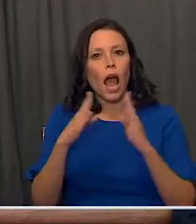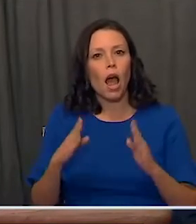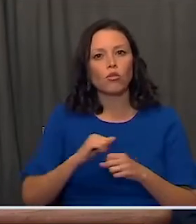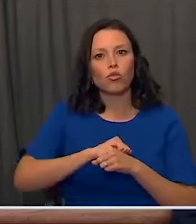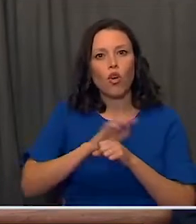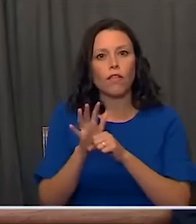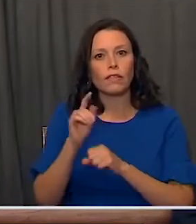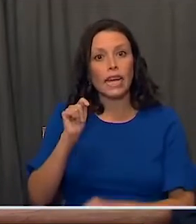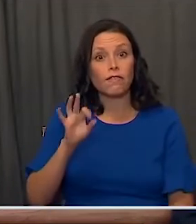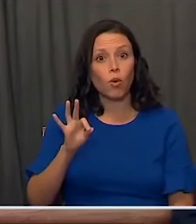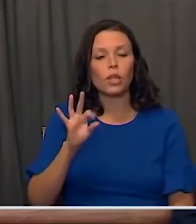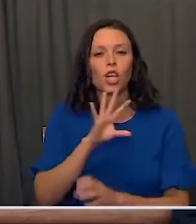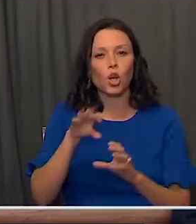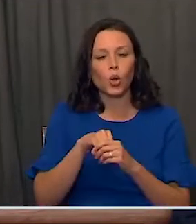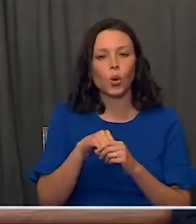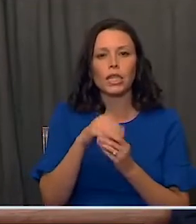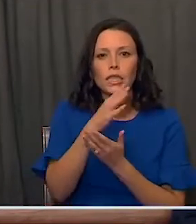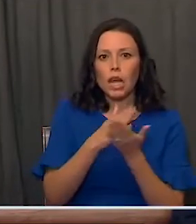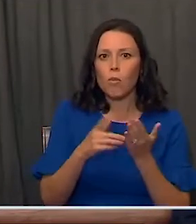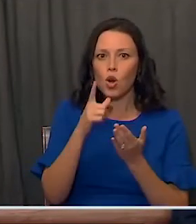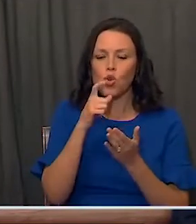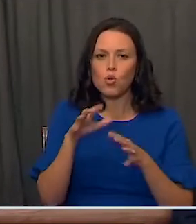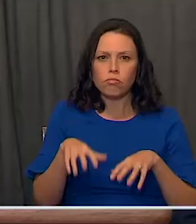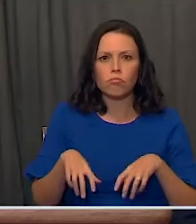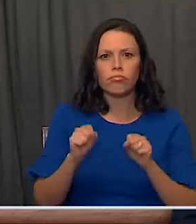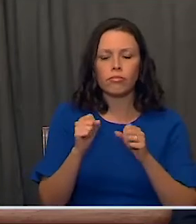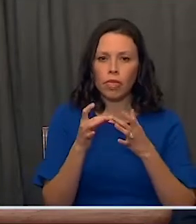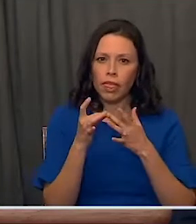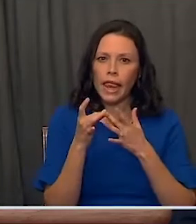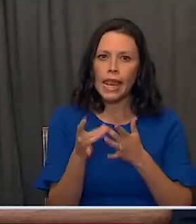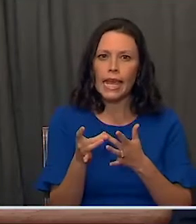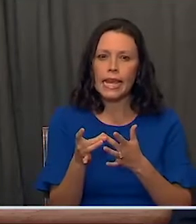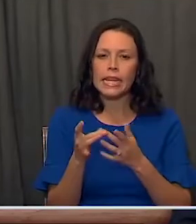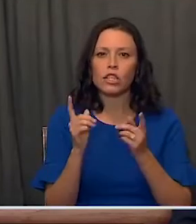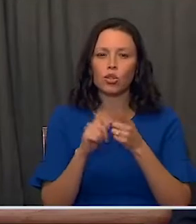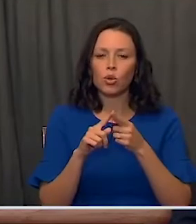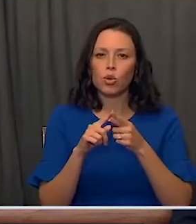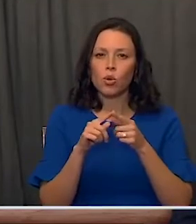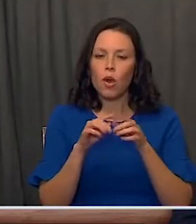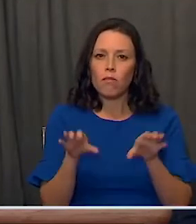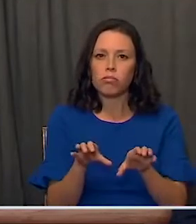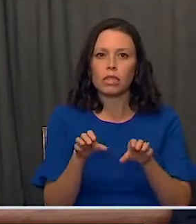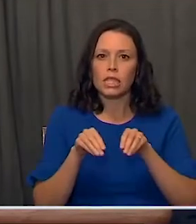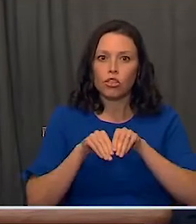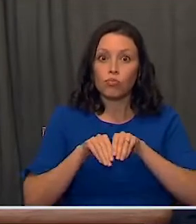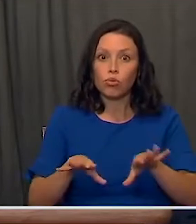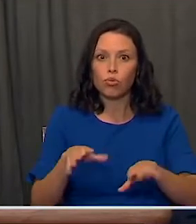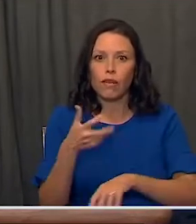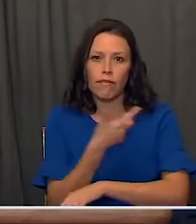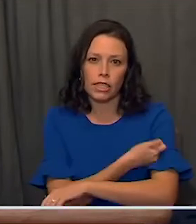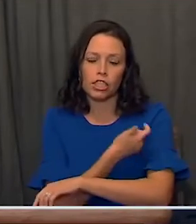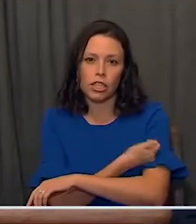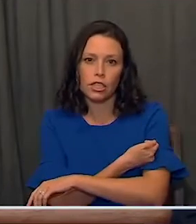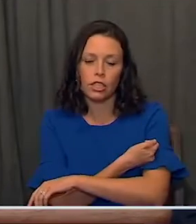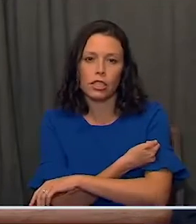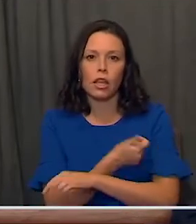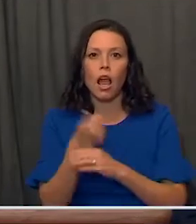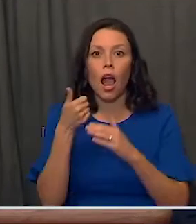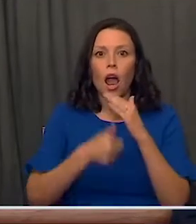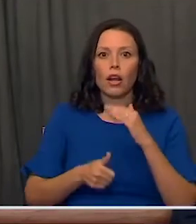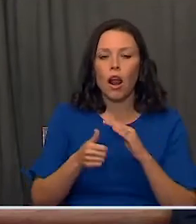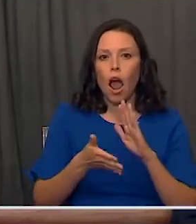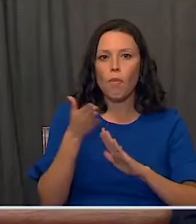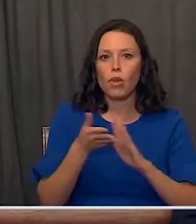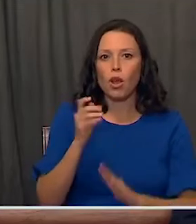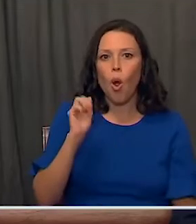Task Force, including those that are leading the effort of distribution vaccinations under Operation